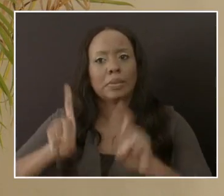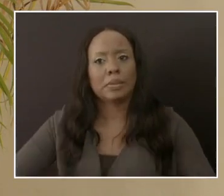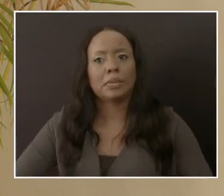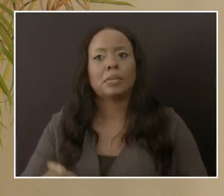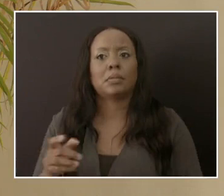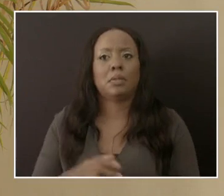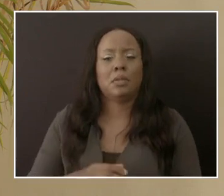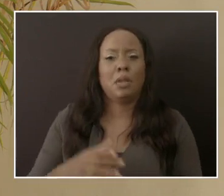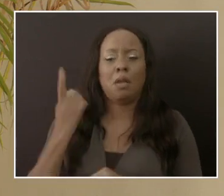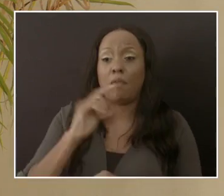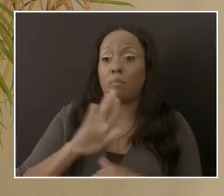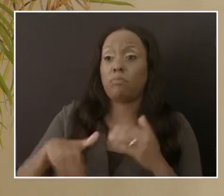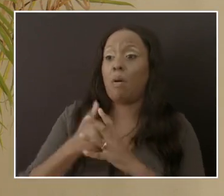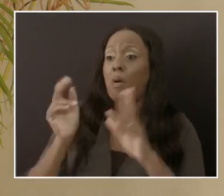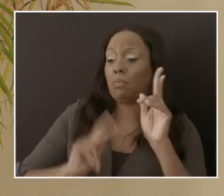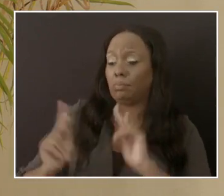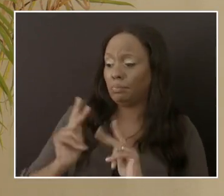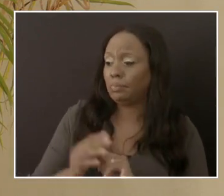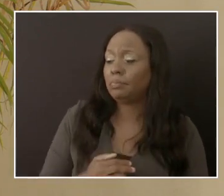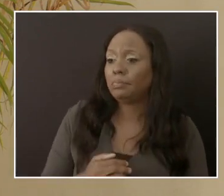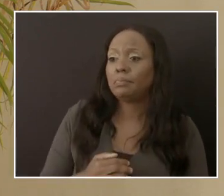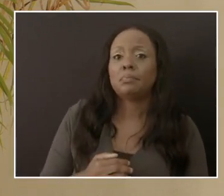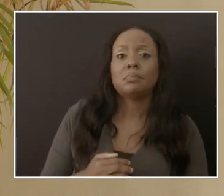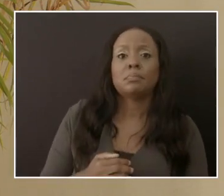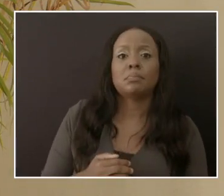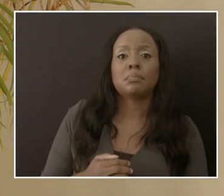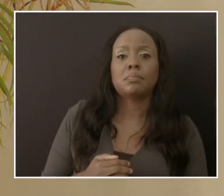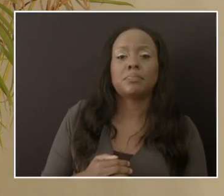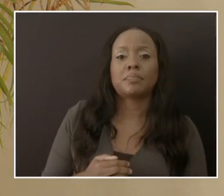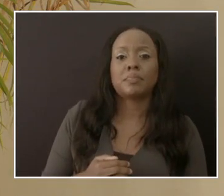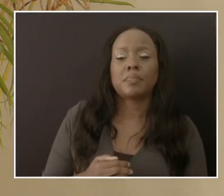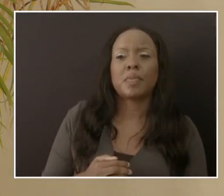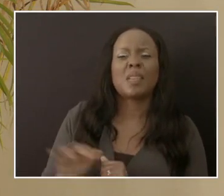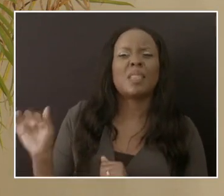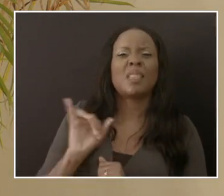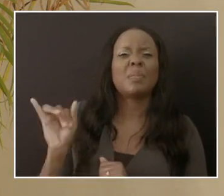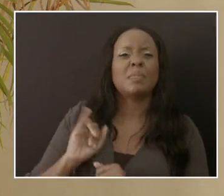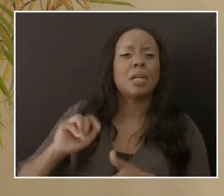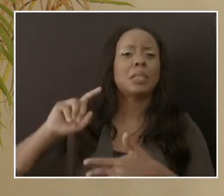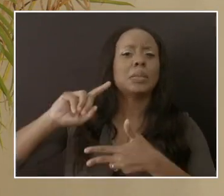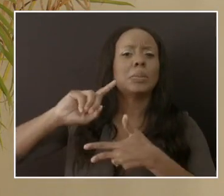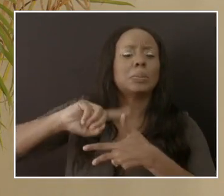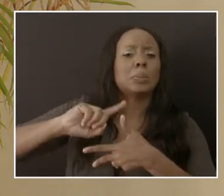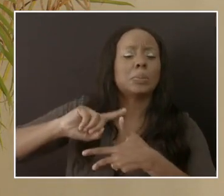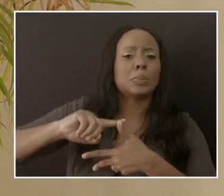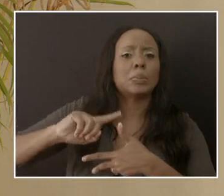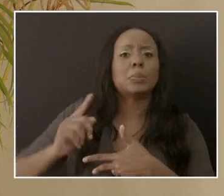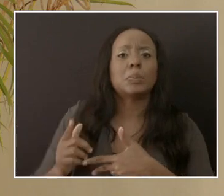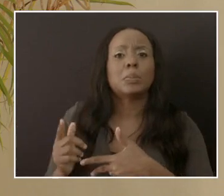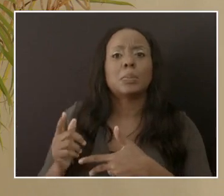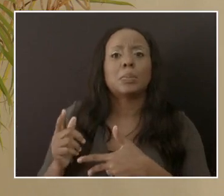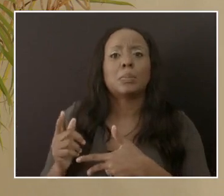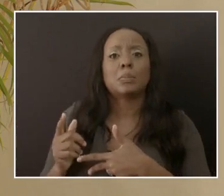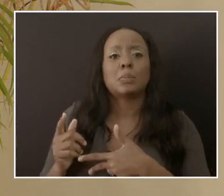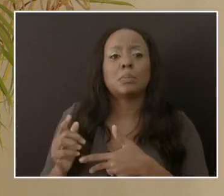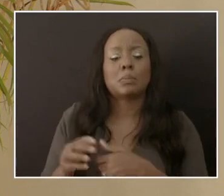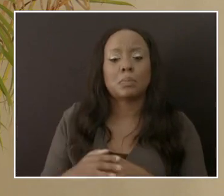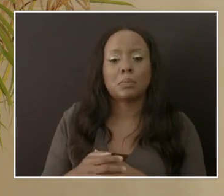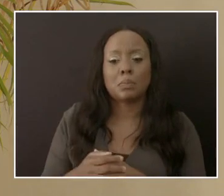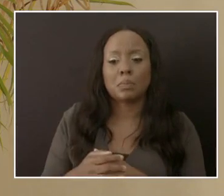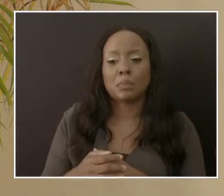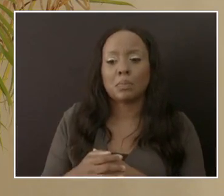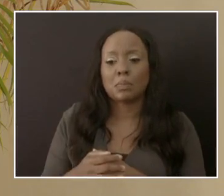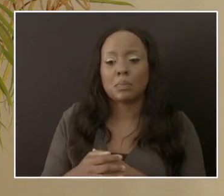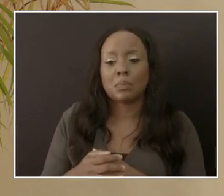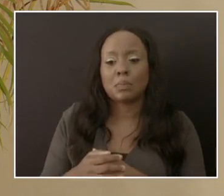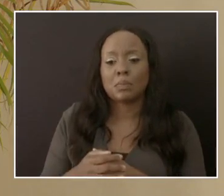consumption. What we have been seeing, similar to what Dr. George actually mentioned, is that we actually have quite a decrease in terms of the numbers